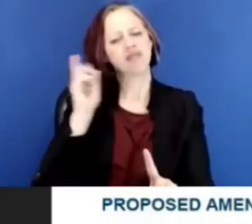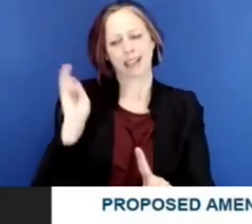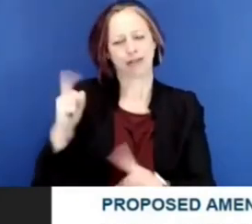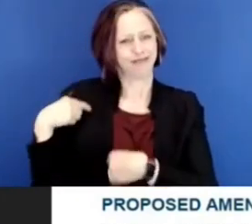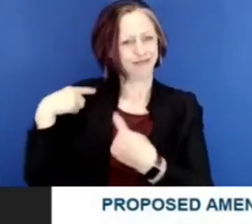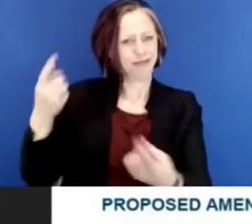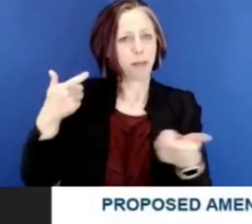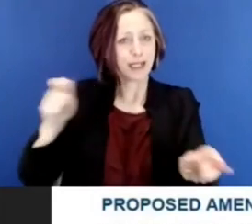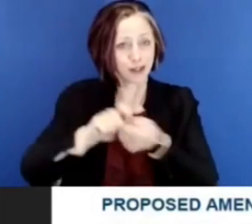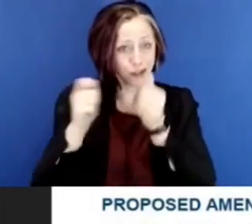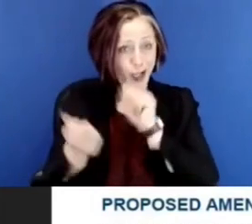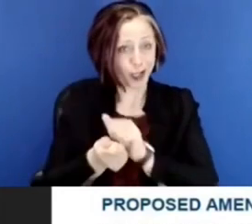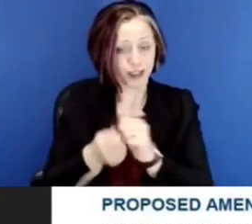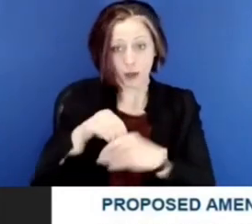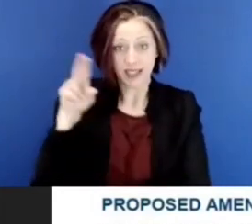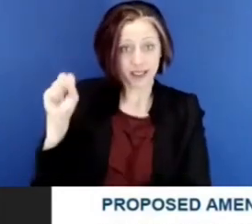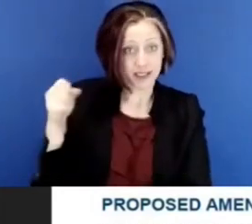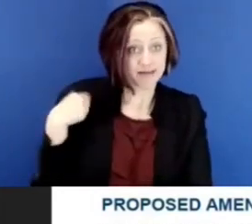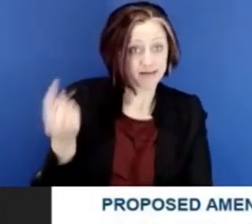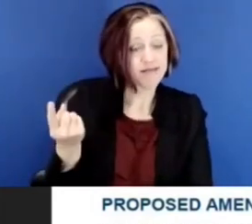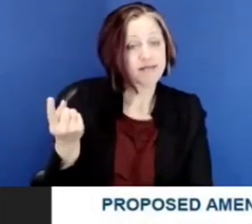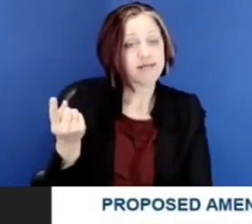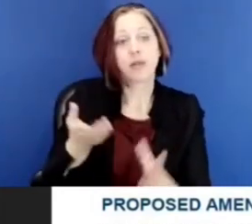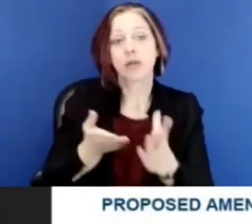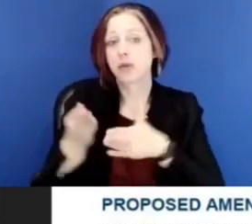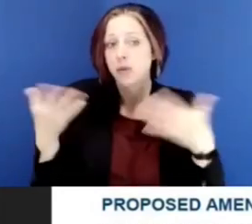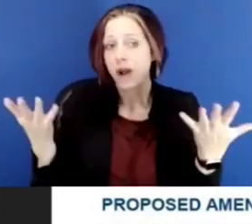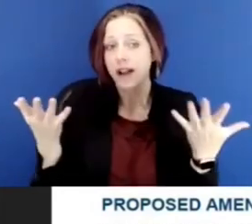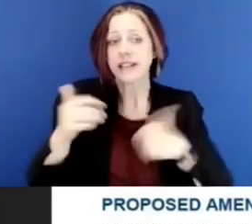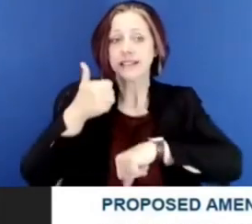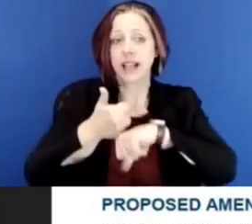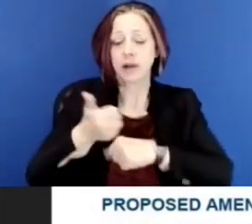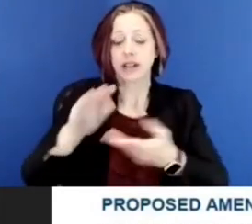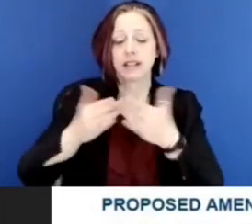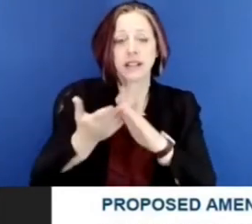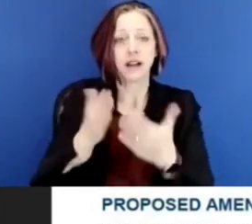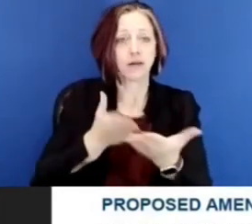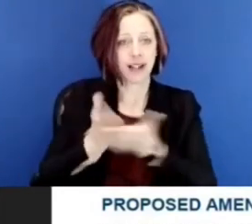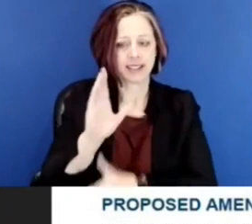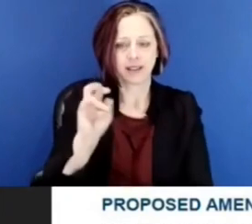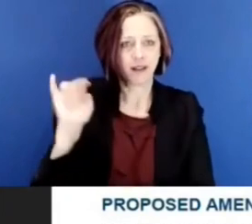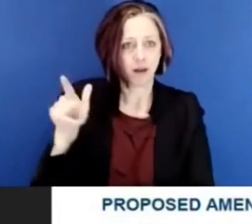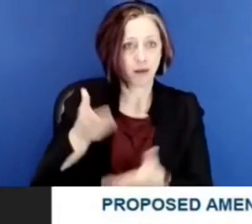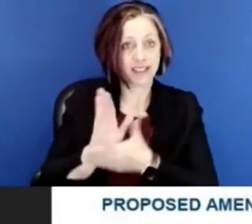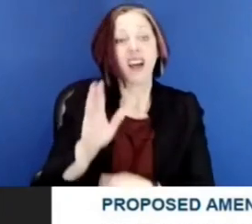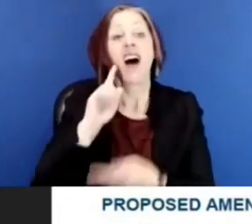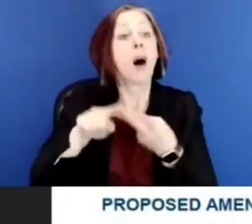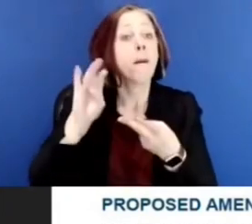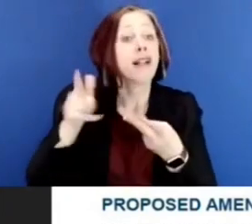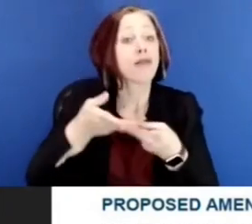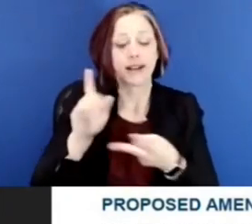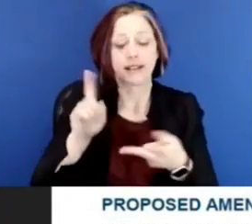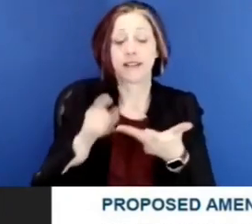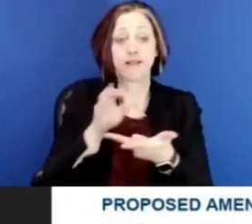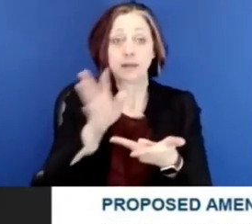changes in our country have come through the establishment of civil rights. Think about the Bill of Rights, the freedom of speech, the freedom of